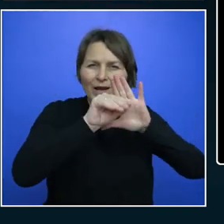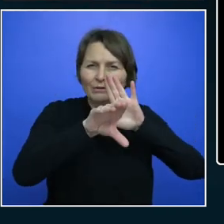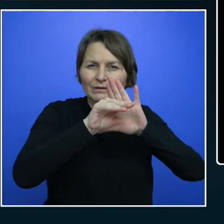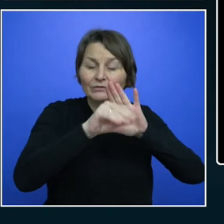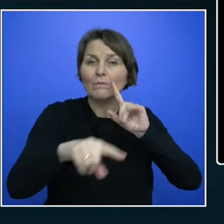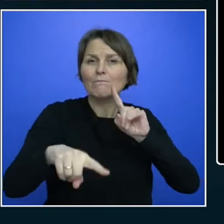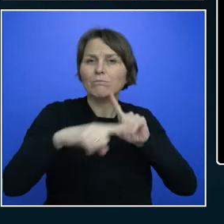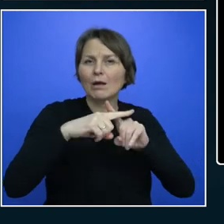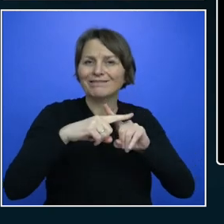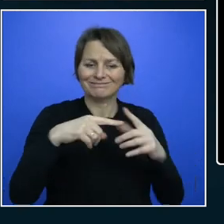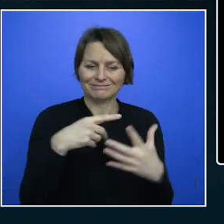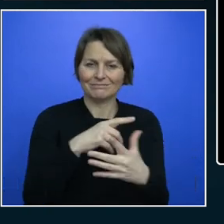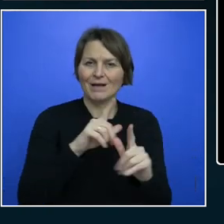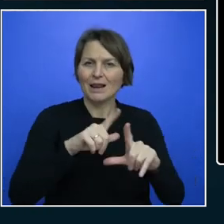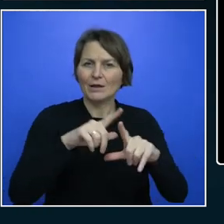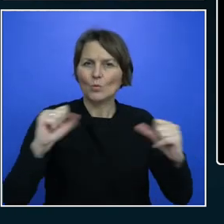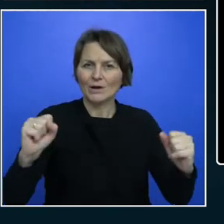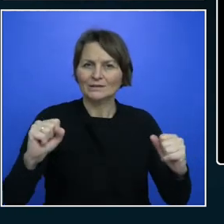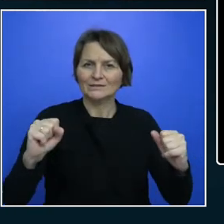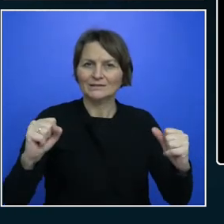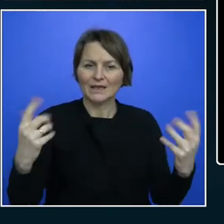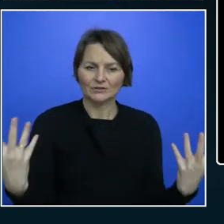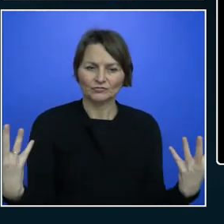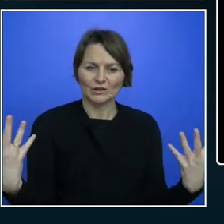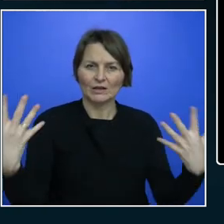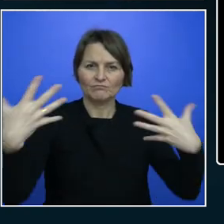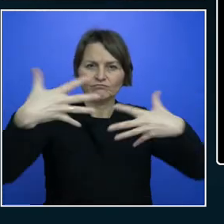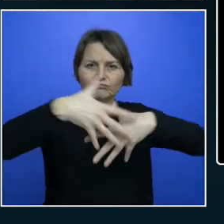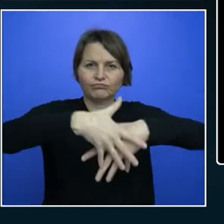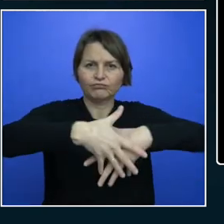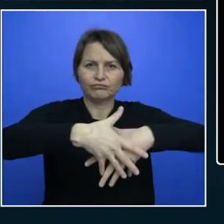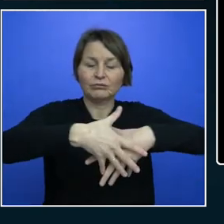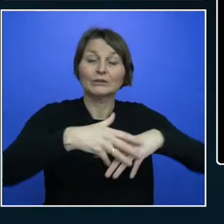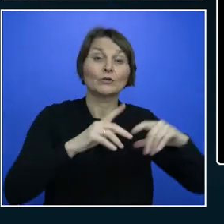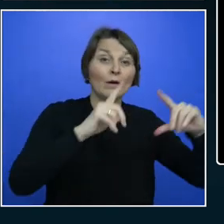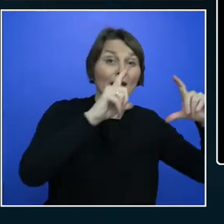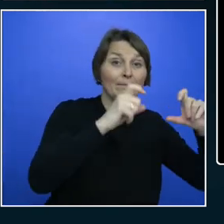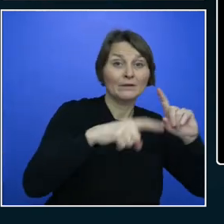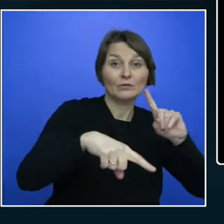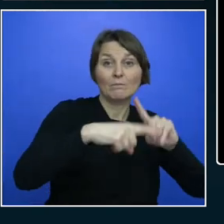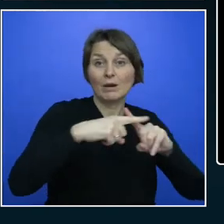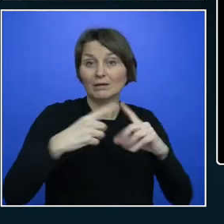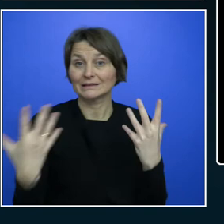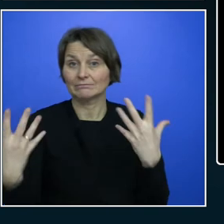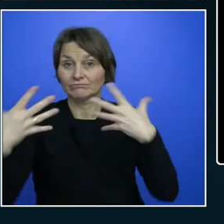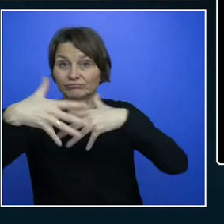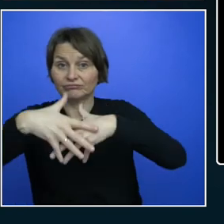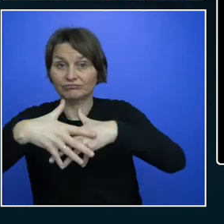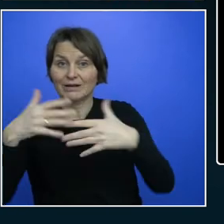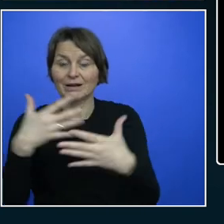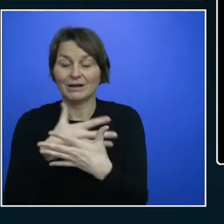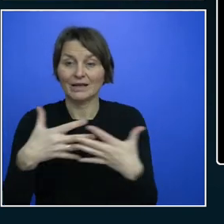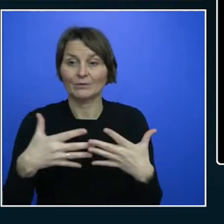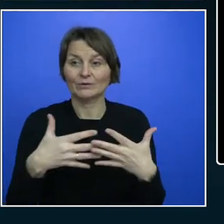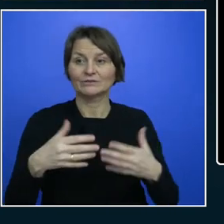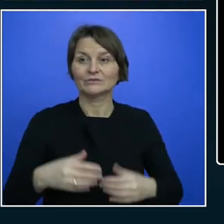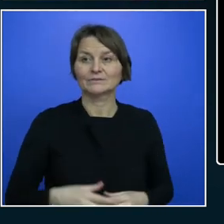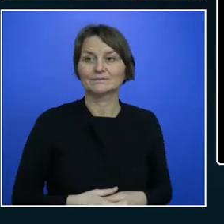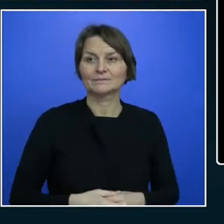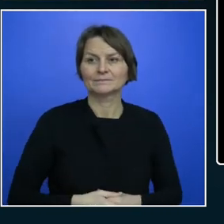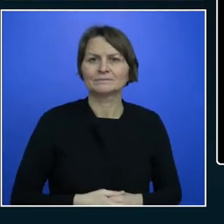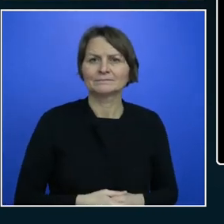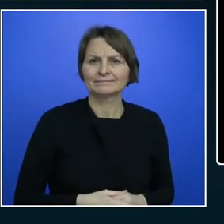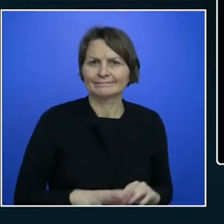other to create linguistic image captioning for novel captioning. And this is available in computer vision